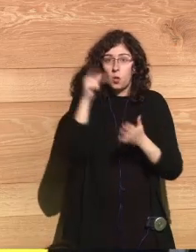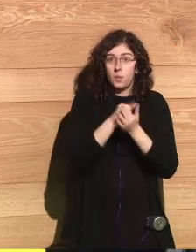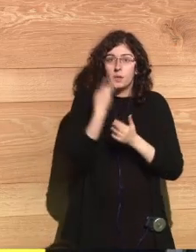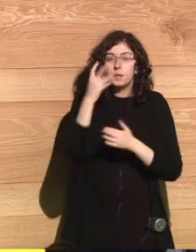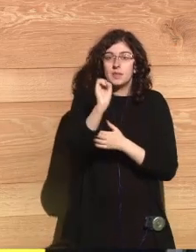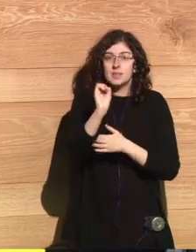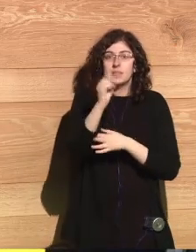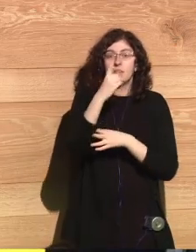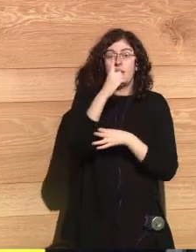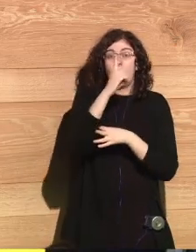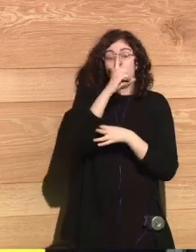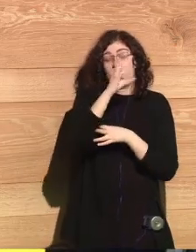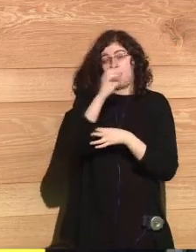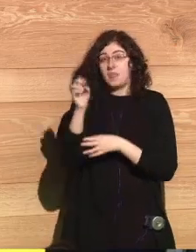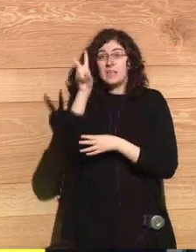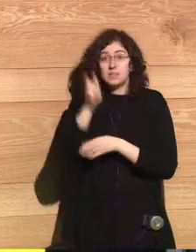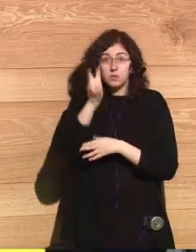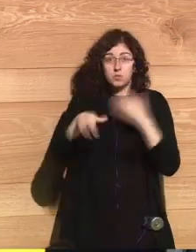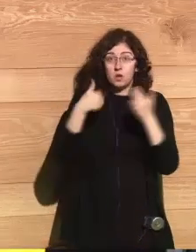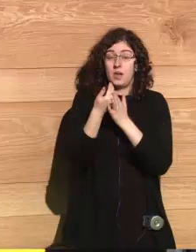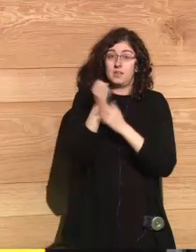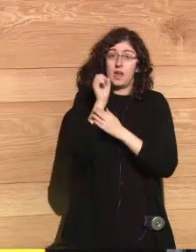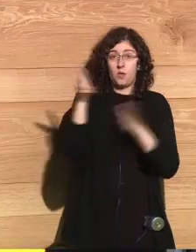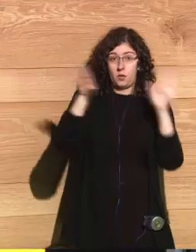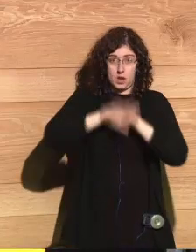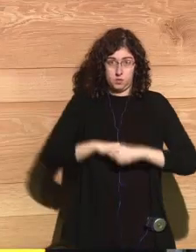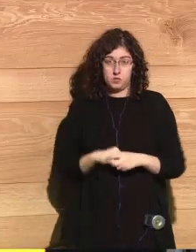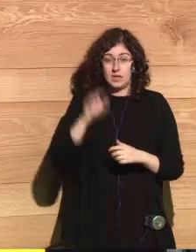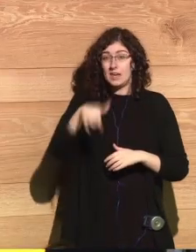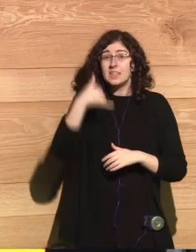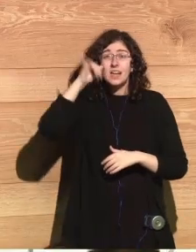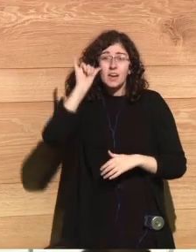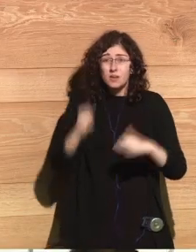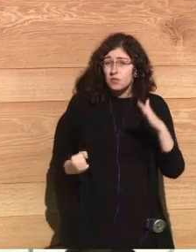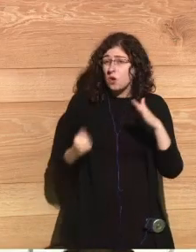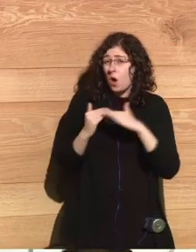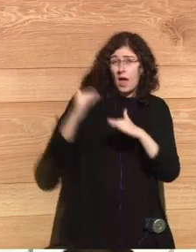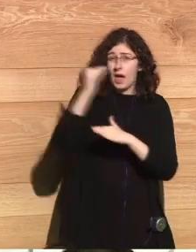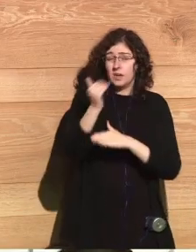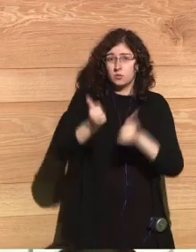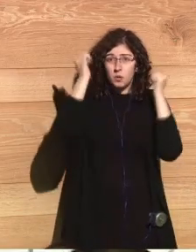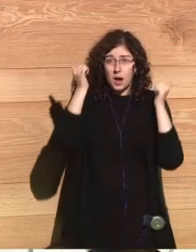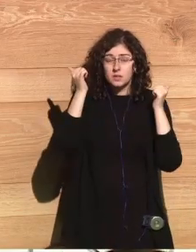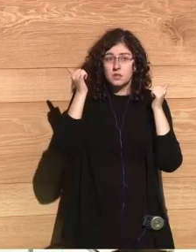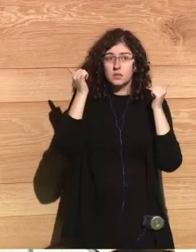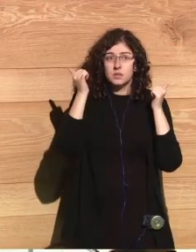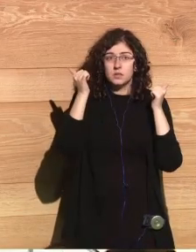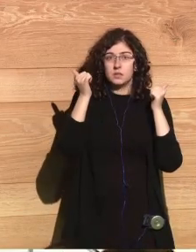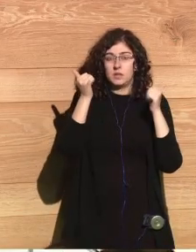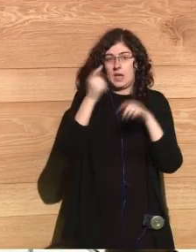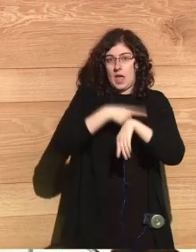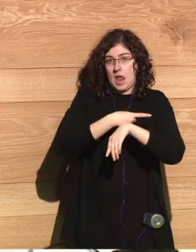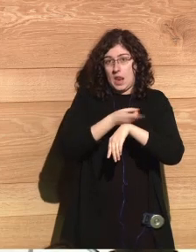that risk is at 100 seconds prior to midnight. That's the highest risk we've